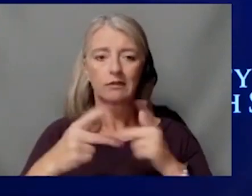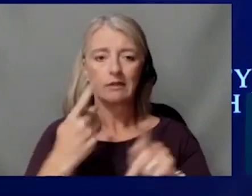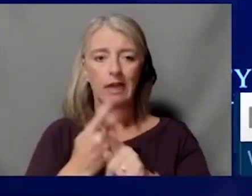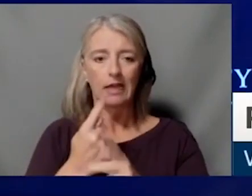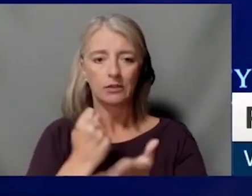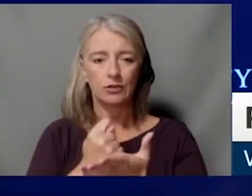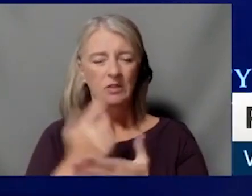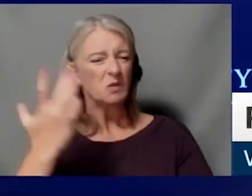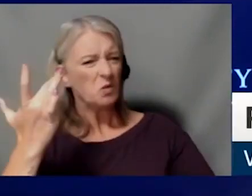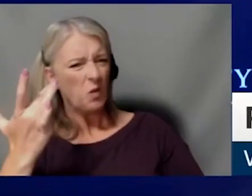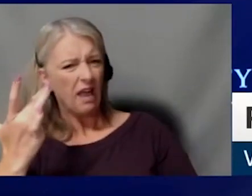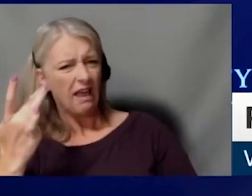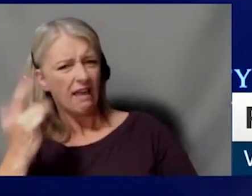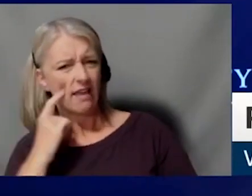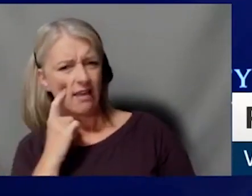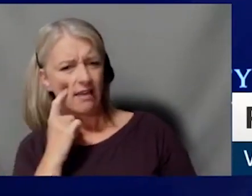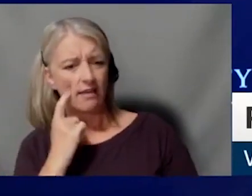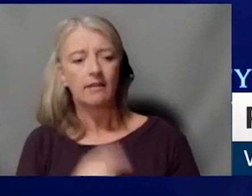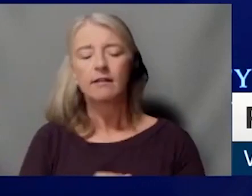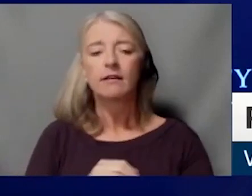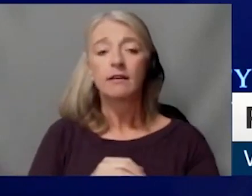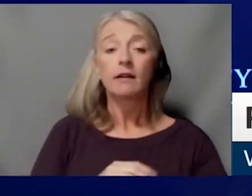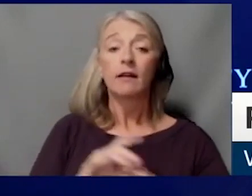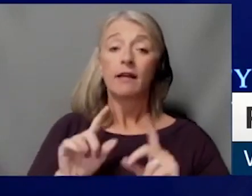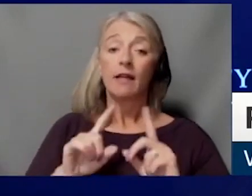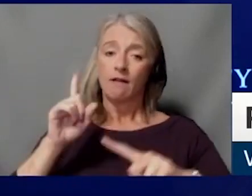Well, there's a variety of reasons for that.